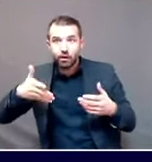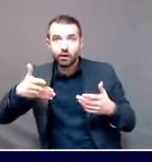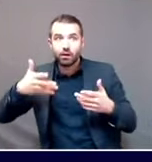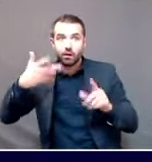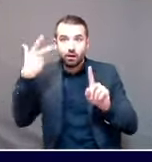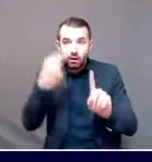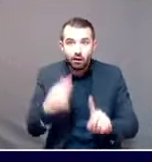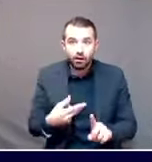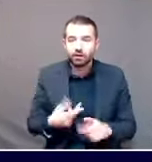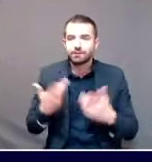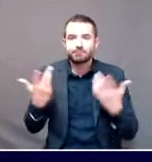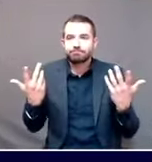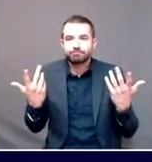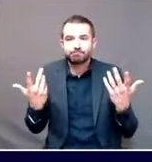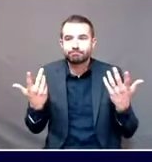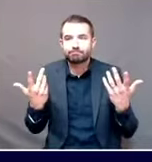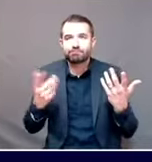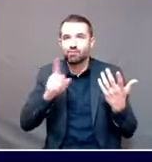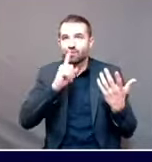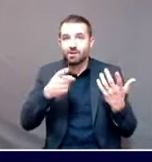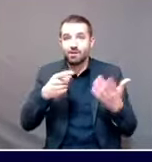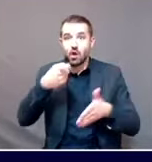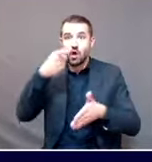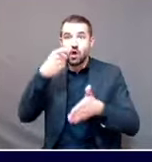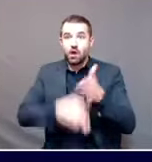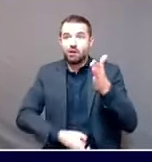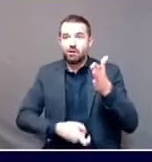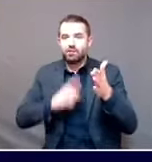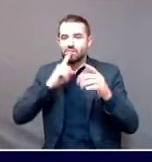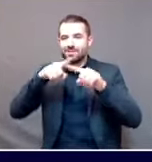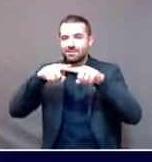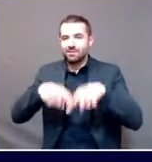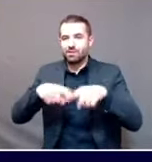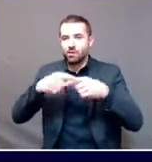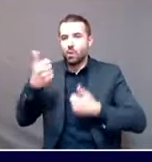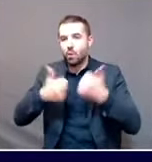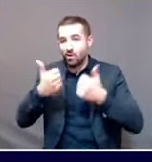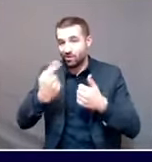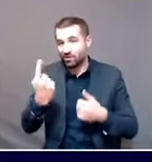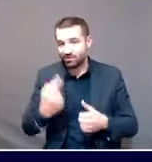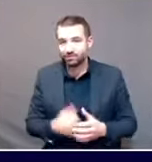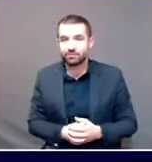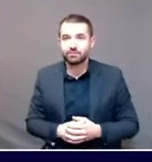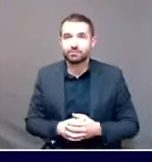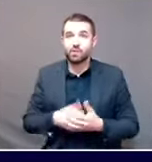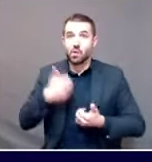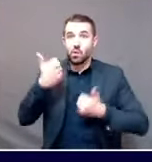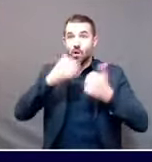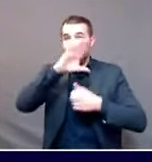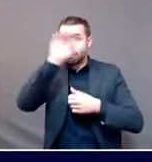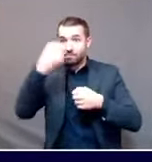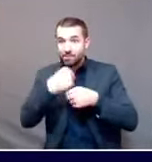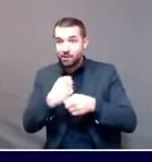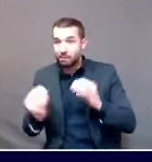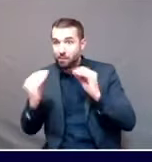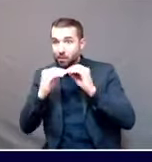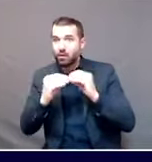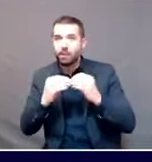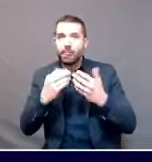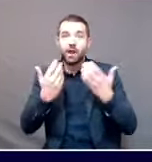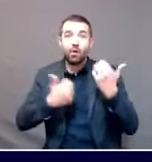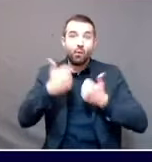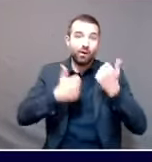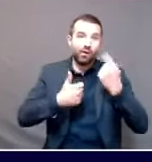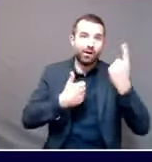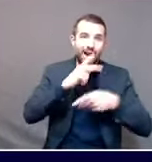perspective will depend on which vaccine is produced in greater quantities, which one states receive preferentially over the